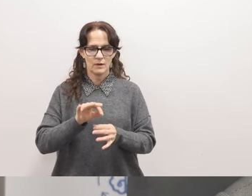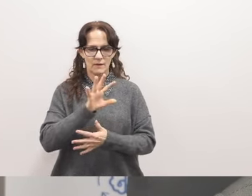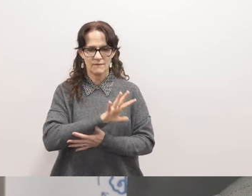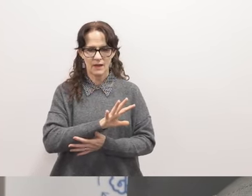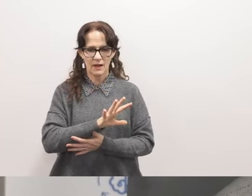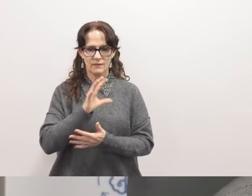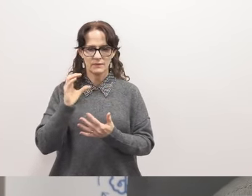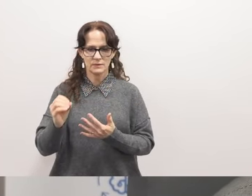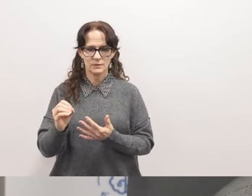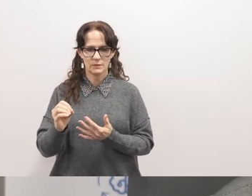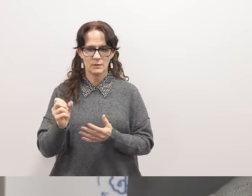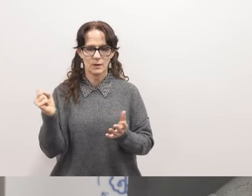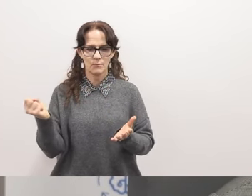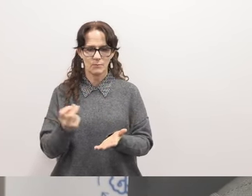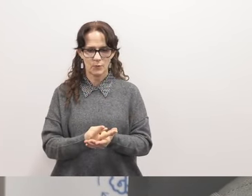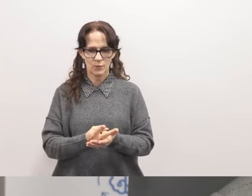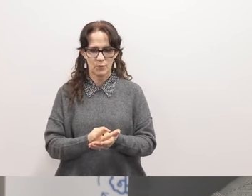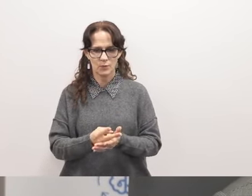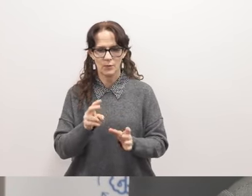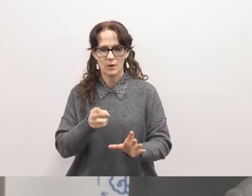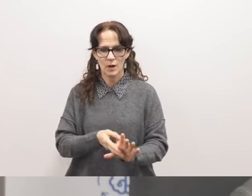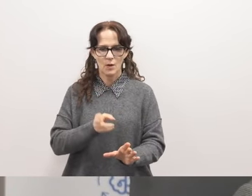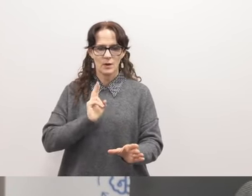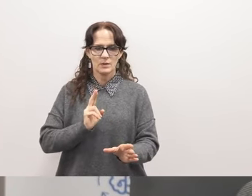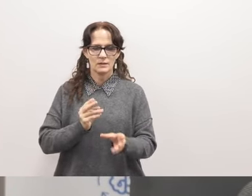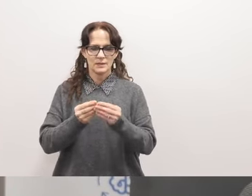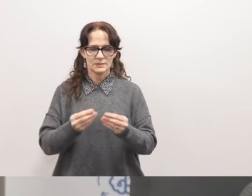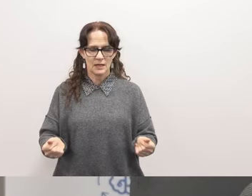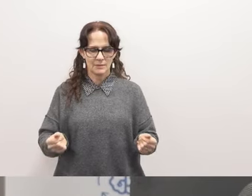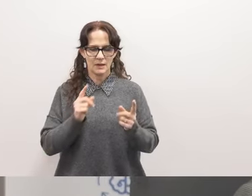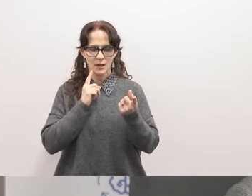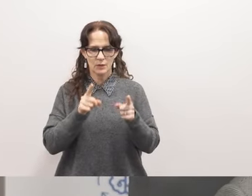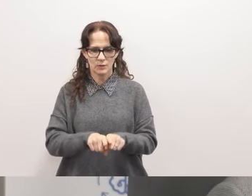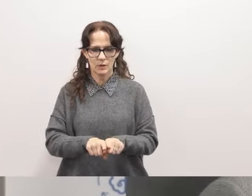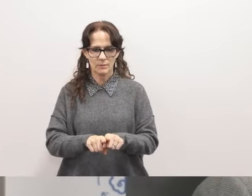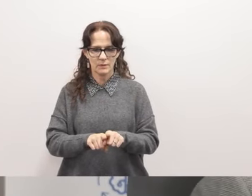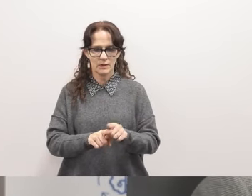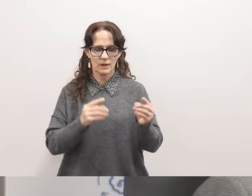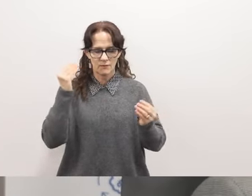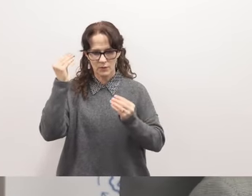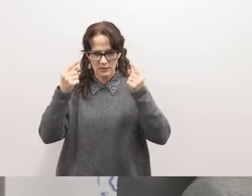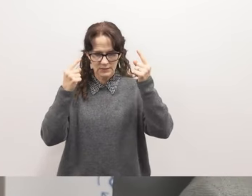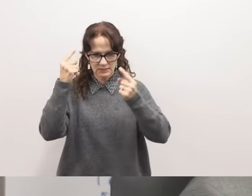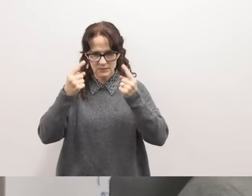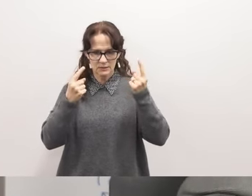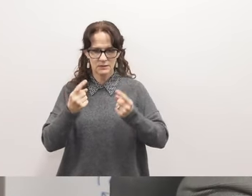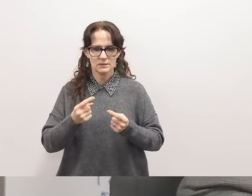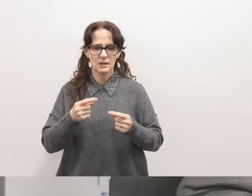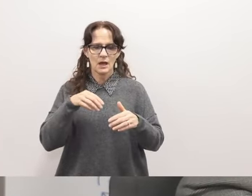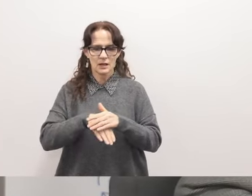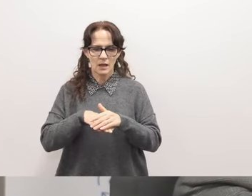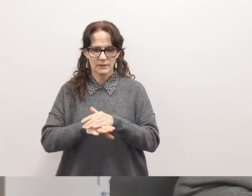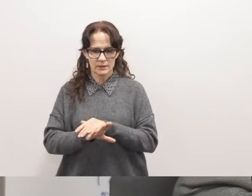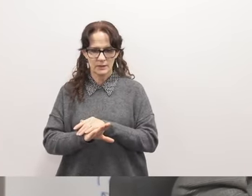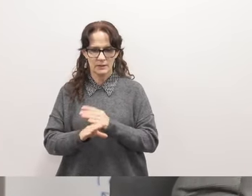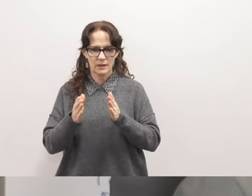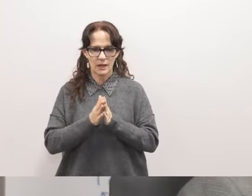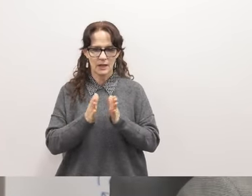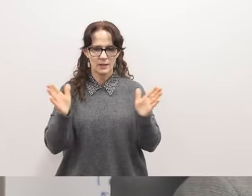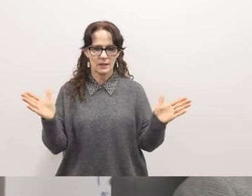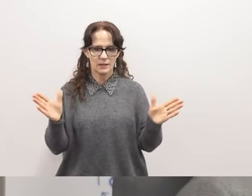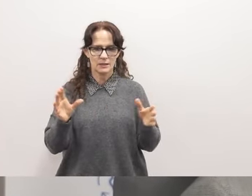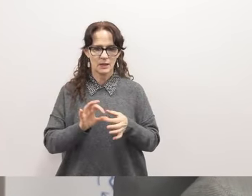-0 to approve a resignation settlement agreement providing consideration accommodations and general